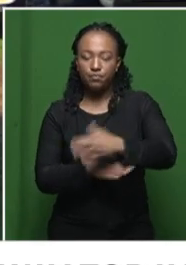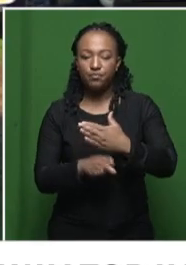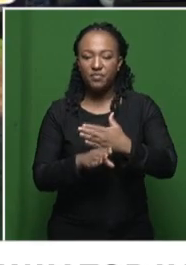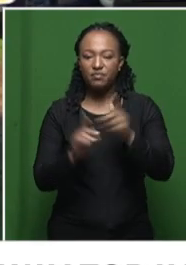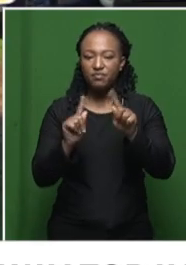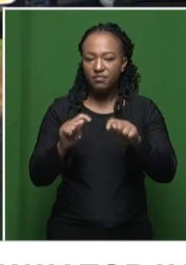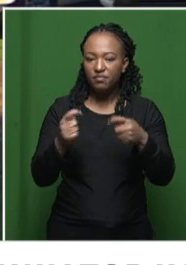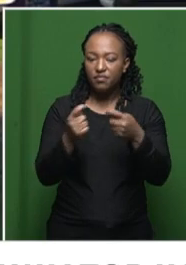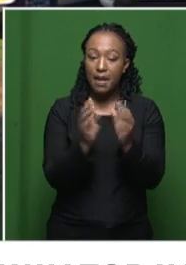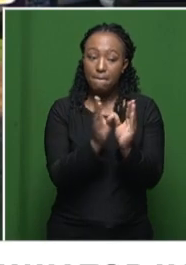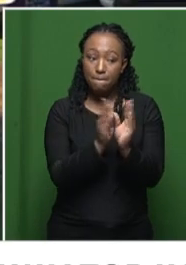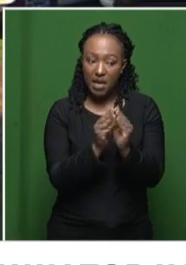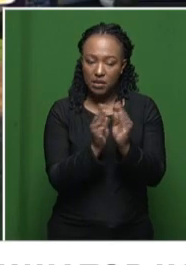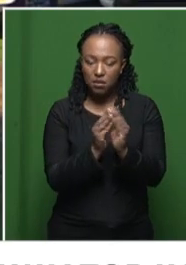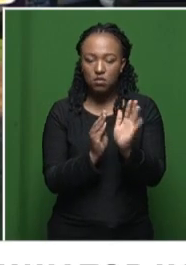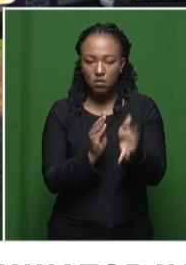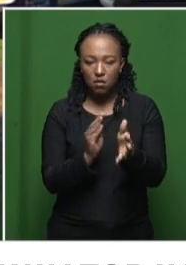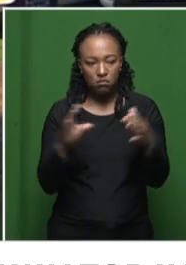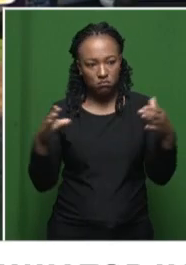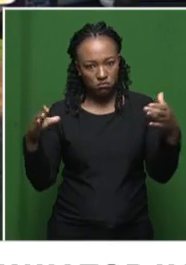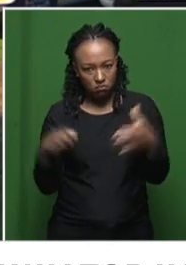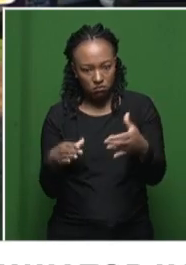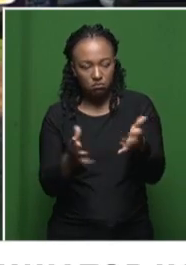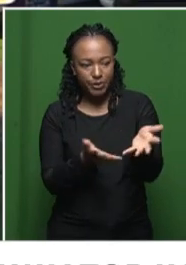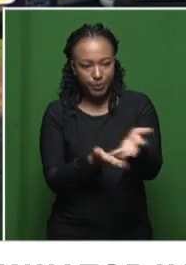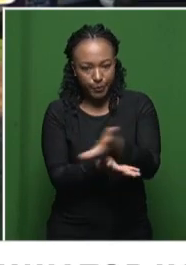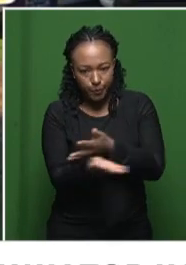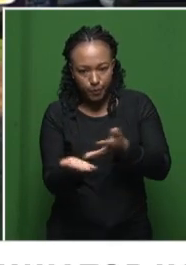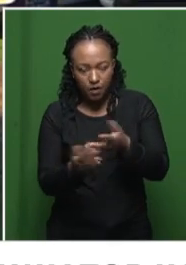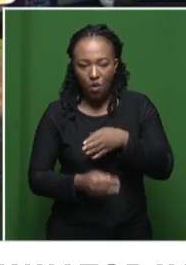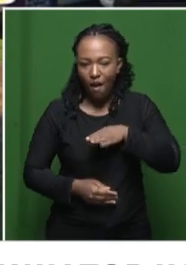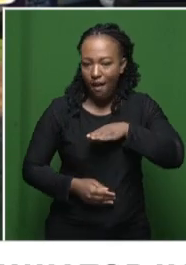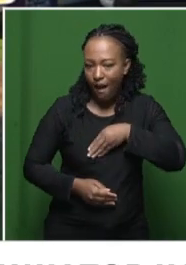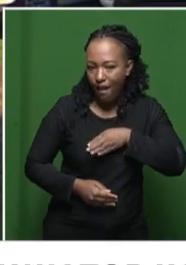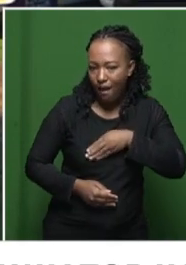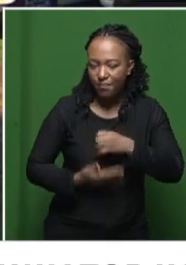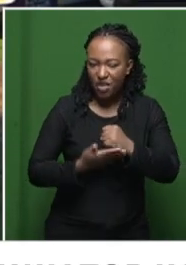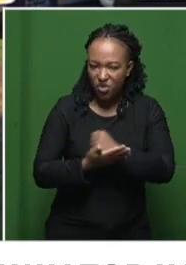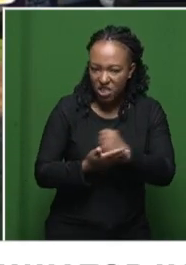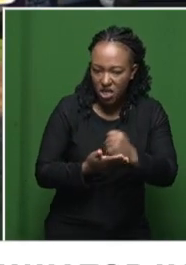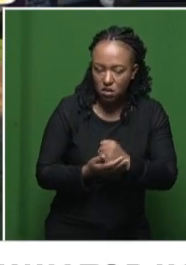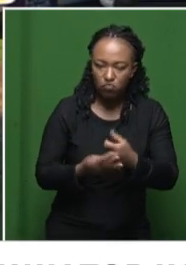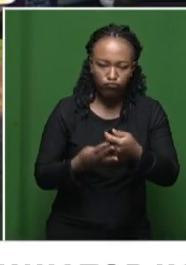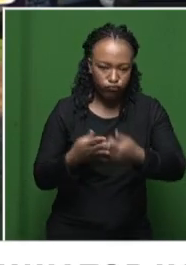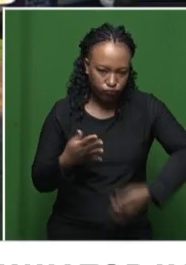to fine-tune and to sort out the issues of credentials for the conference. This is the end.